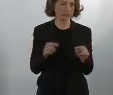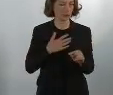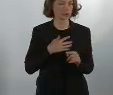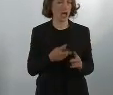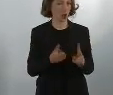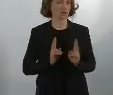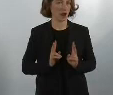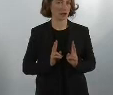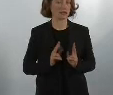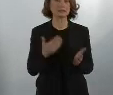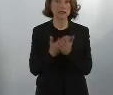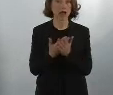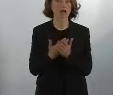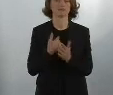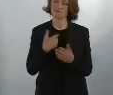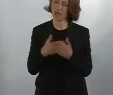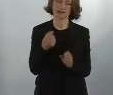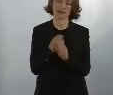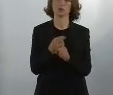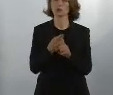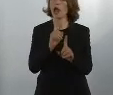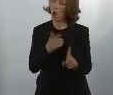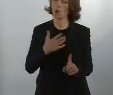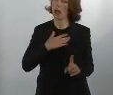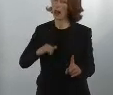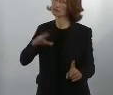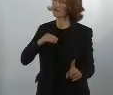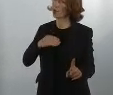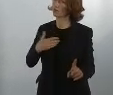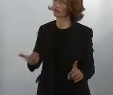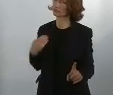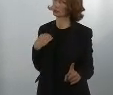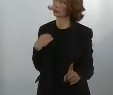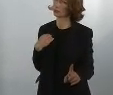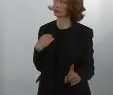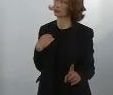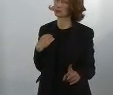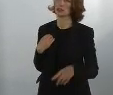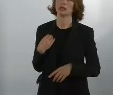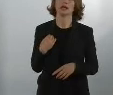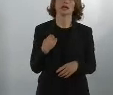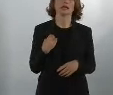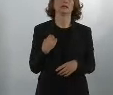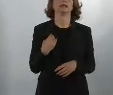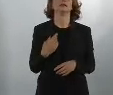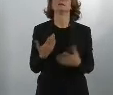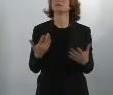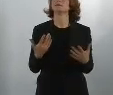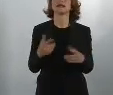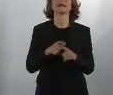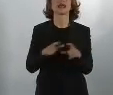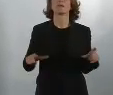And that is why I will continue my fight. And it is also in line with my experience from my life that